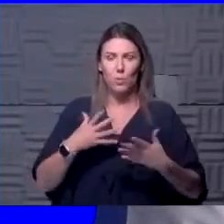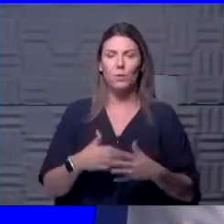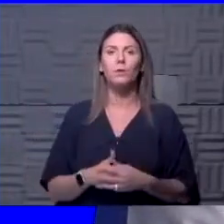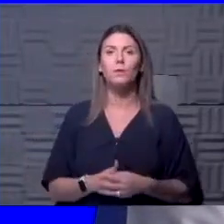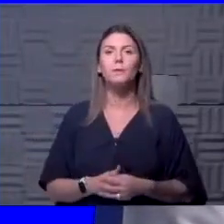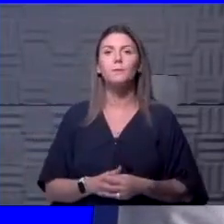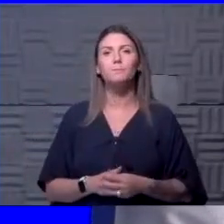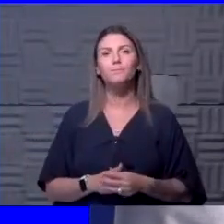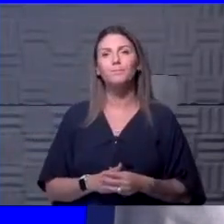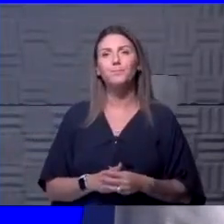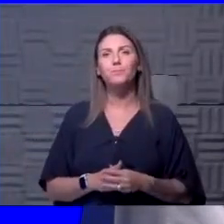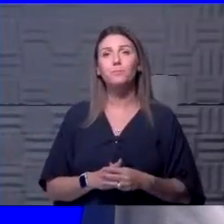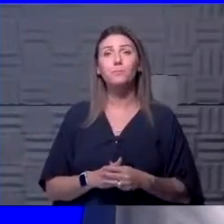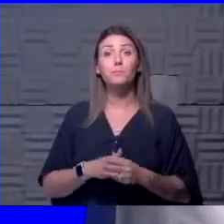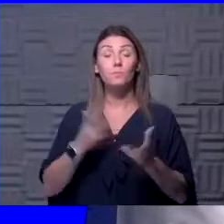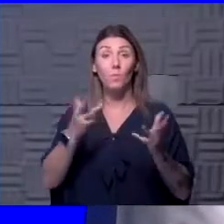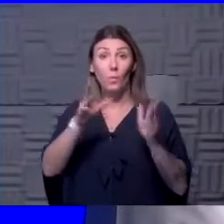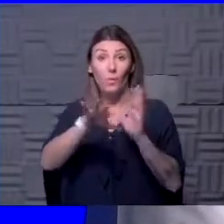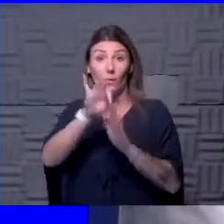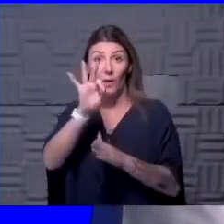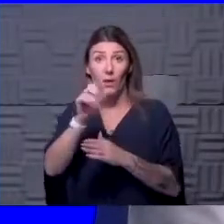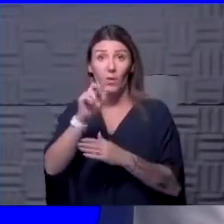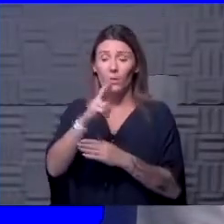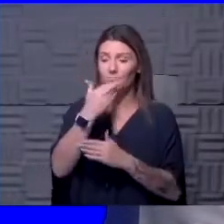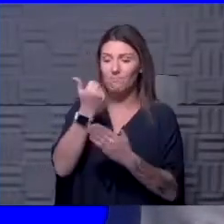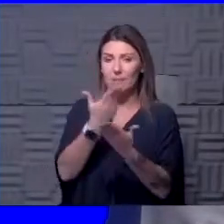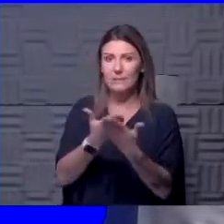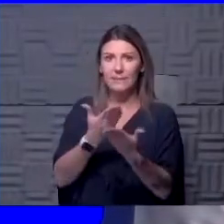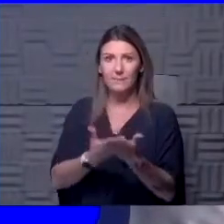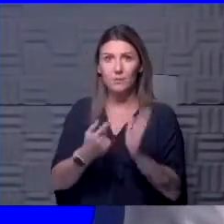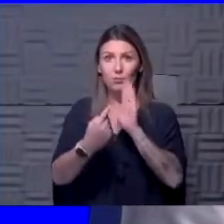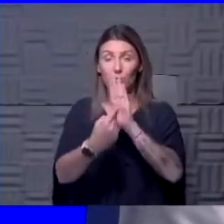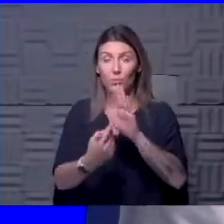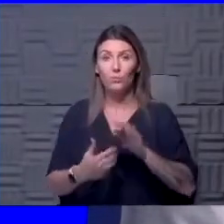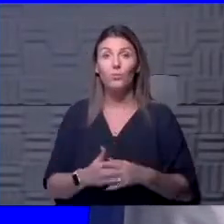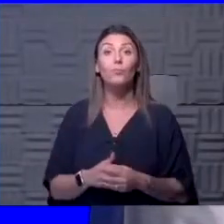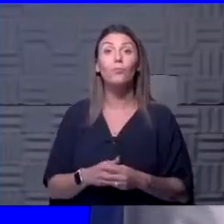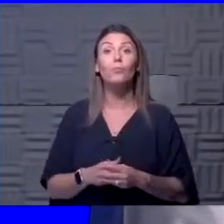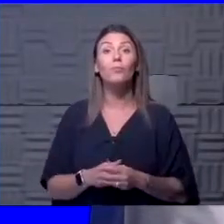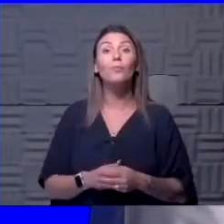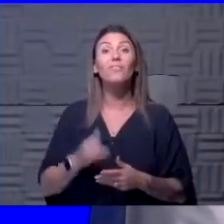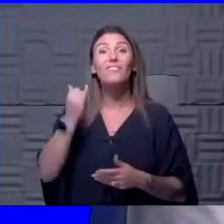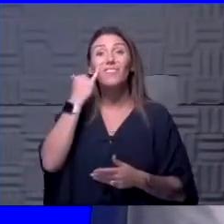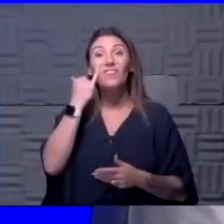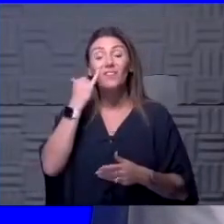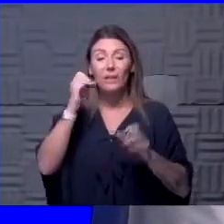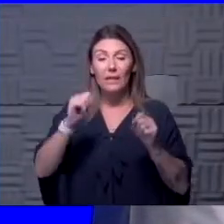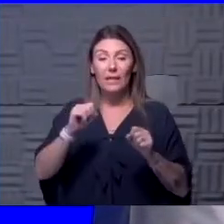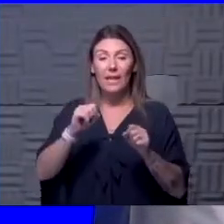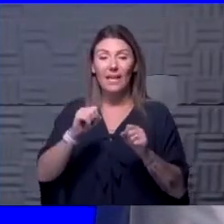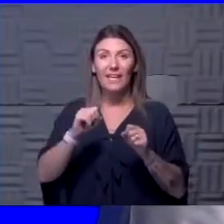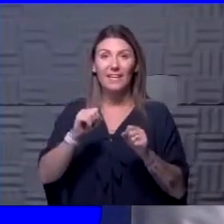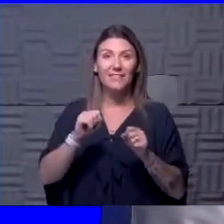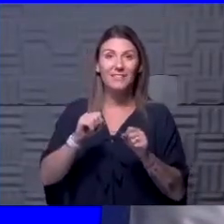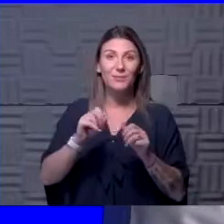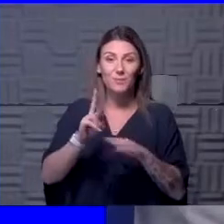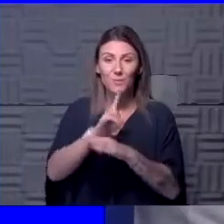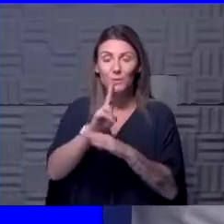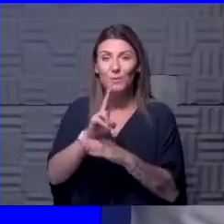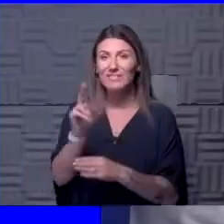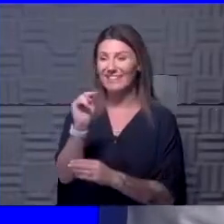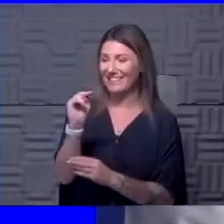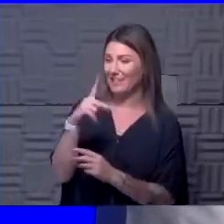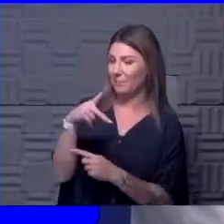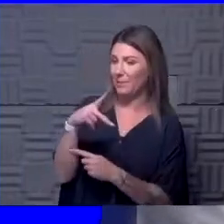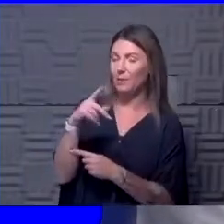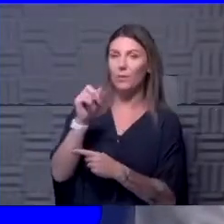what they found or the best evidence that we have is that if they are able to sample your NP or